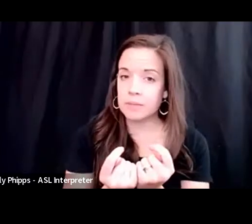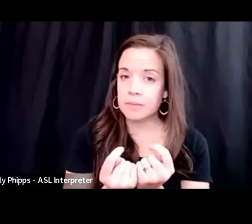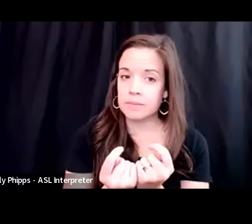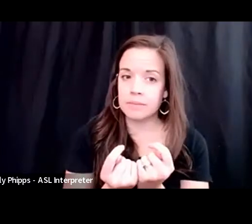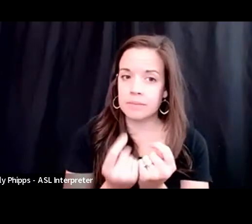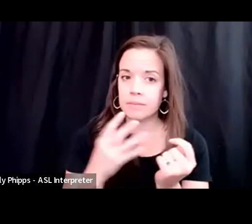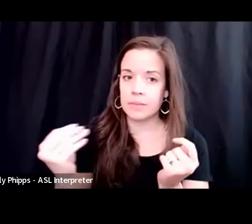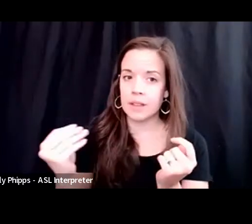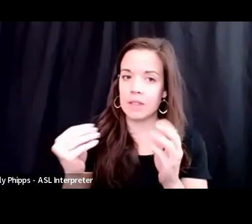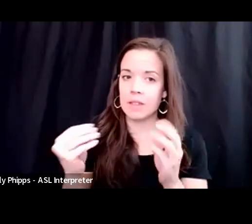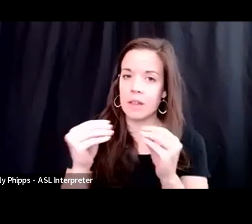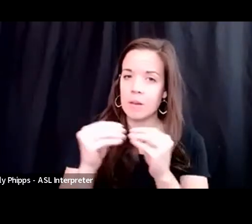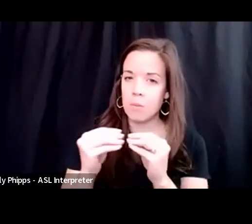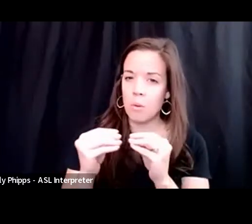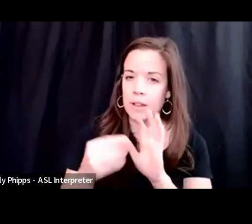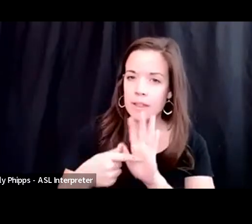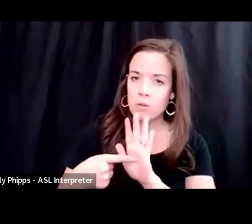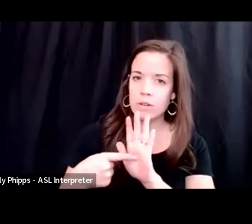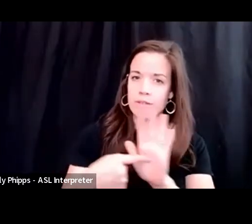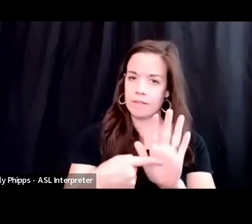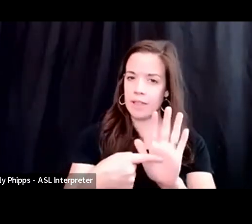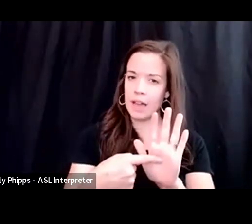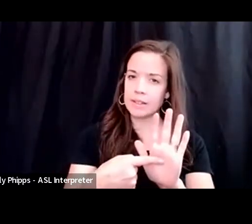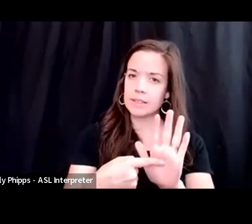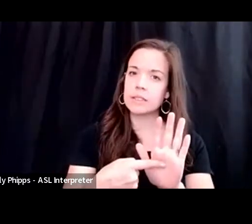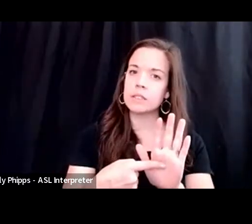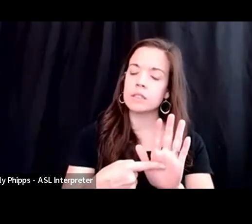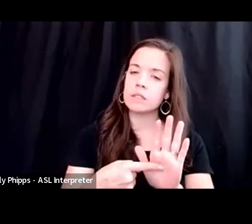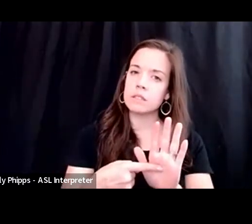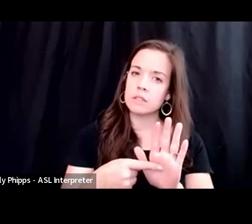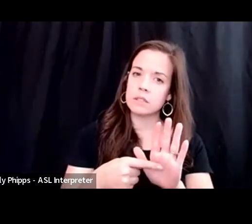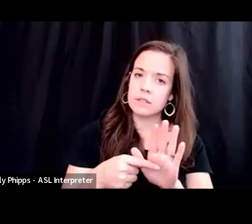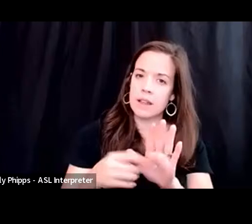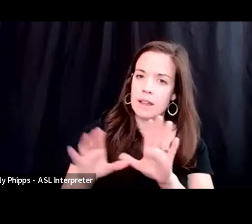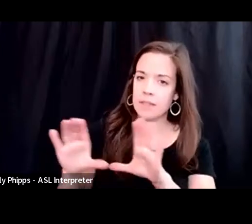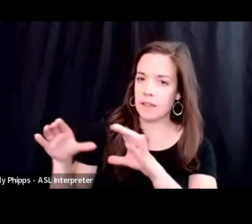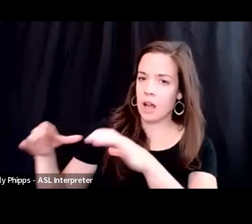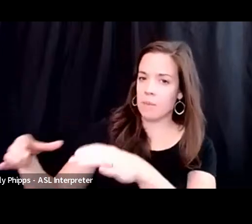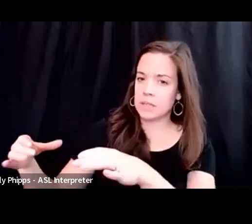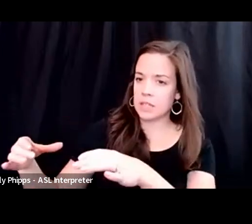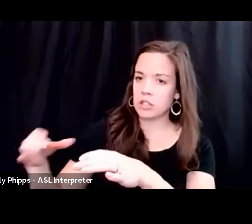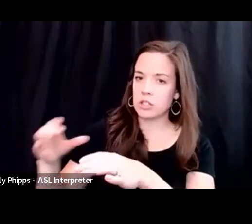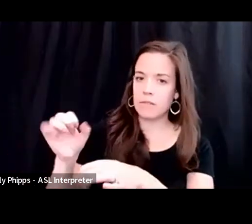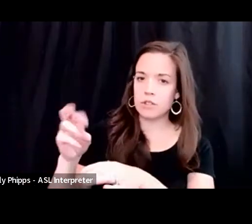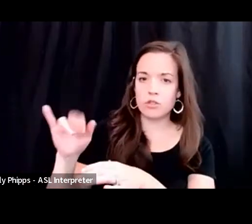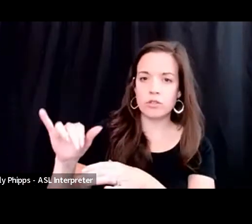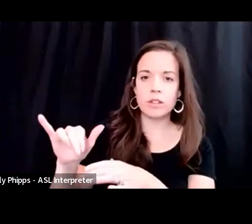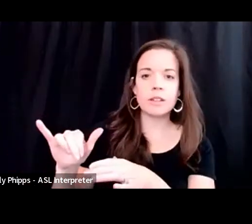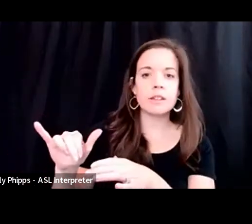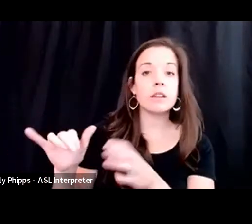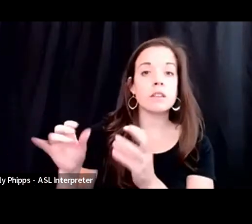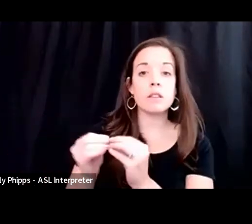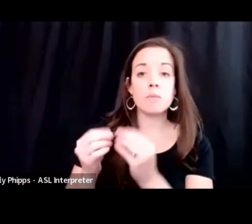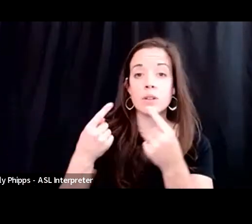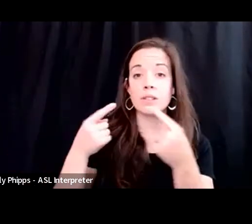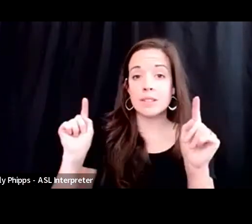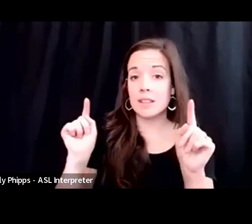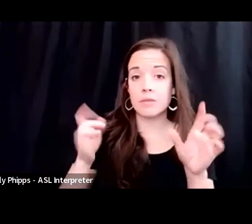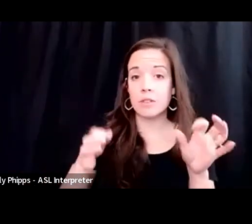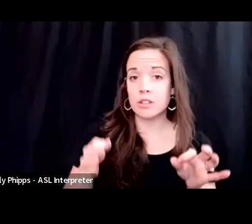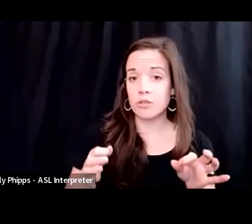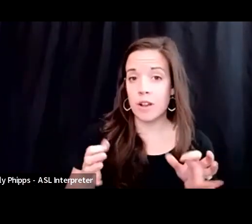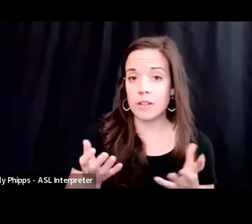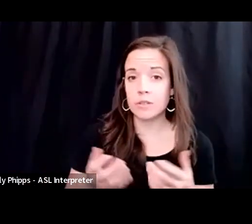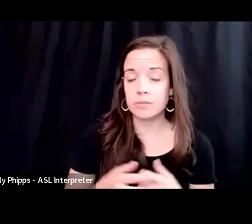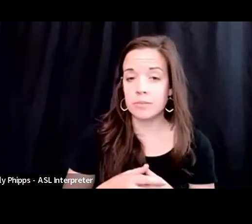more that you reflect the composition of the jury, the more successful you are going to be at trial. And